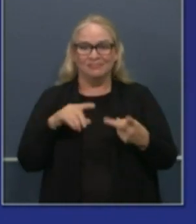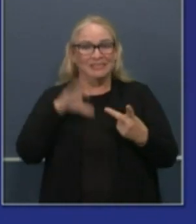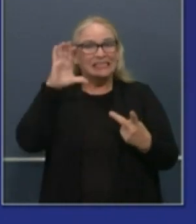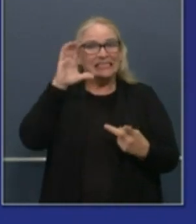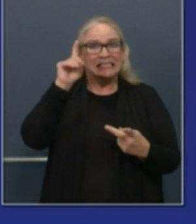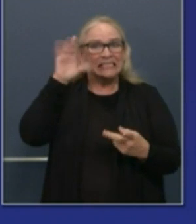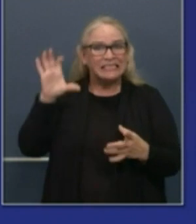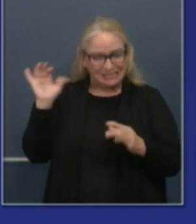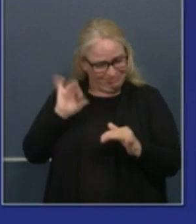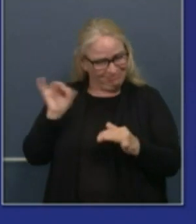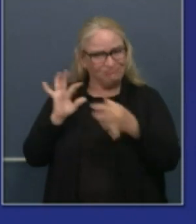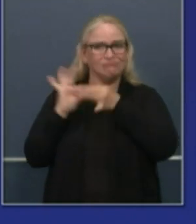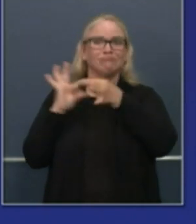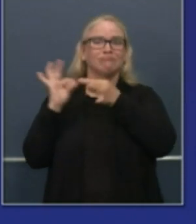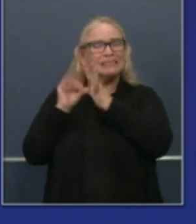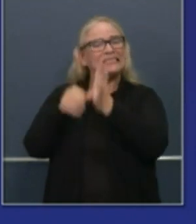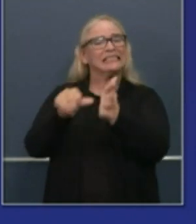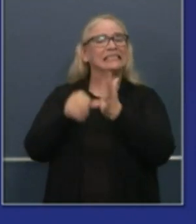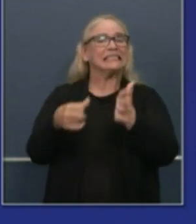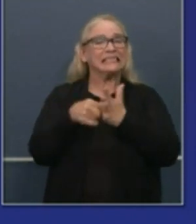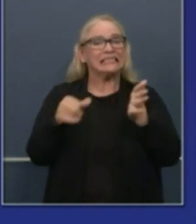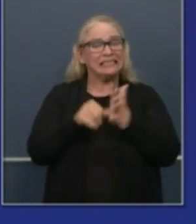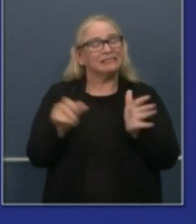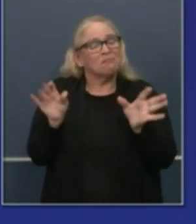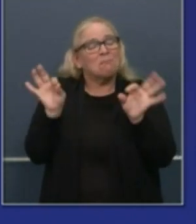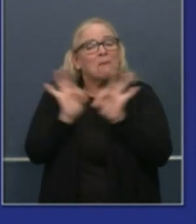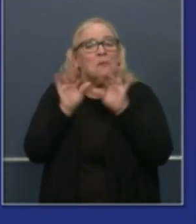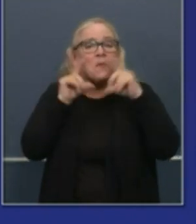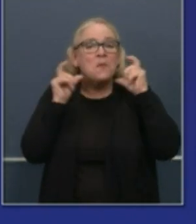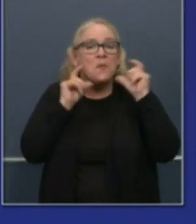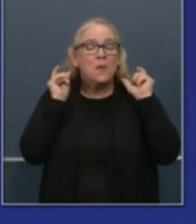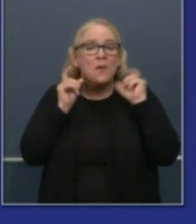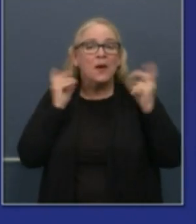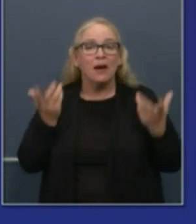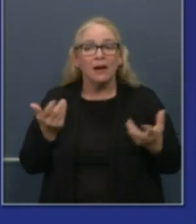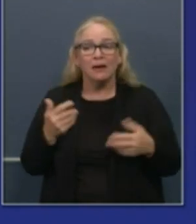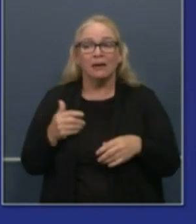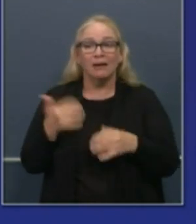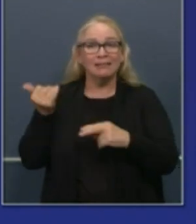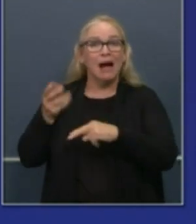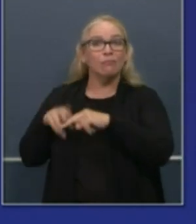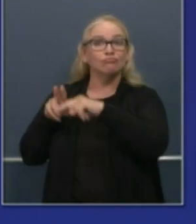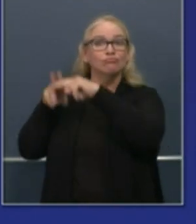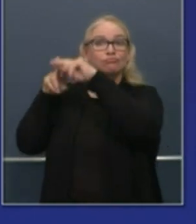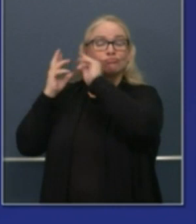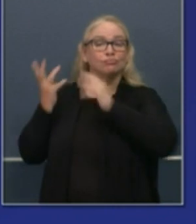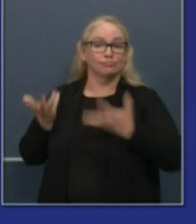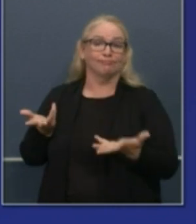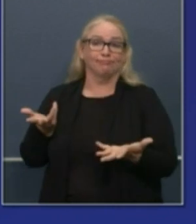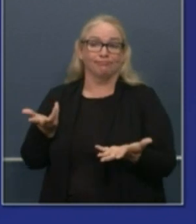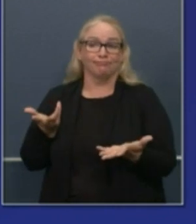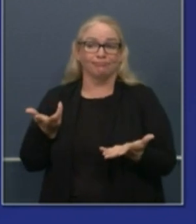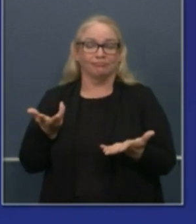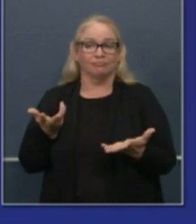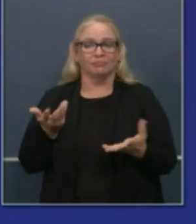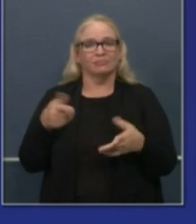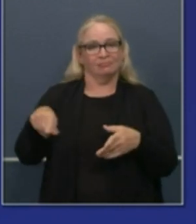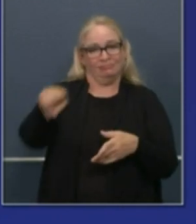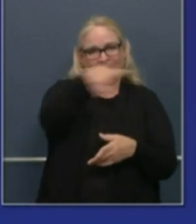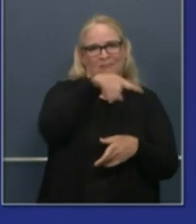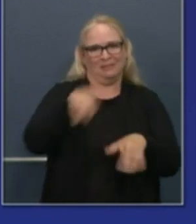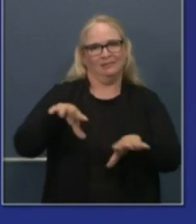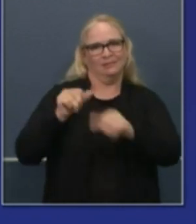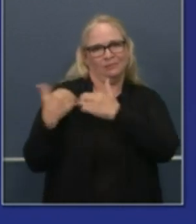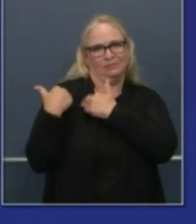point of view and clearly now an increasing number of people that are taking the personal responsibility not only protect themselves